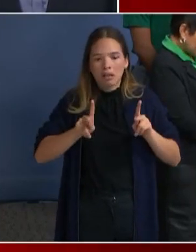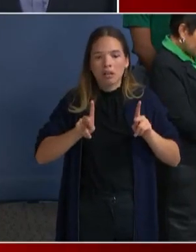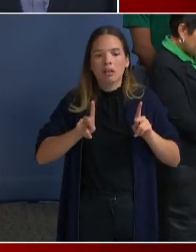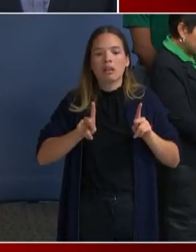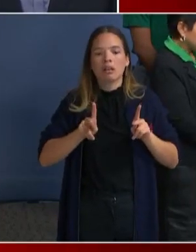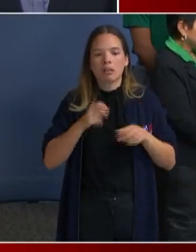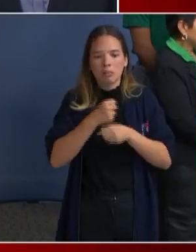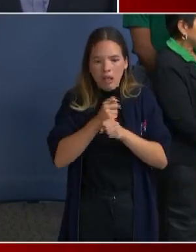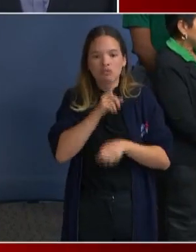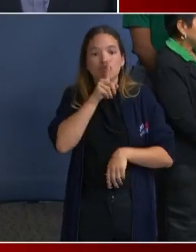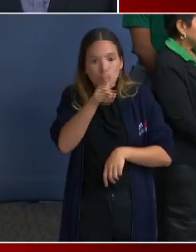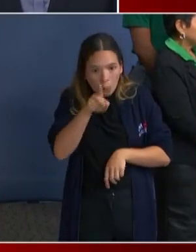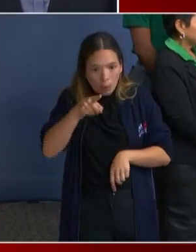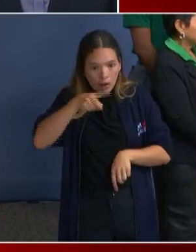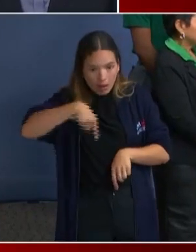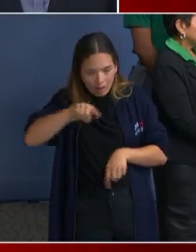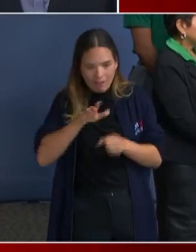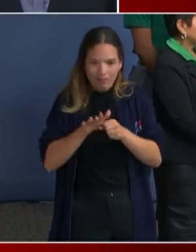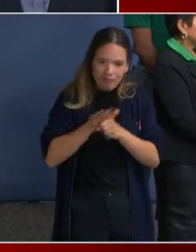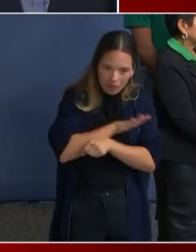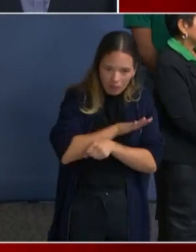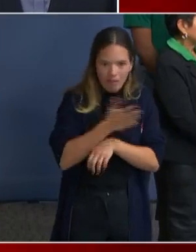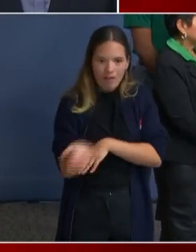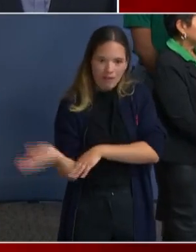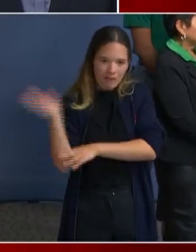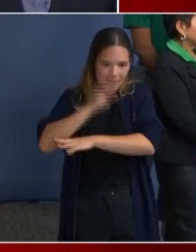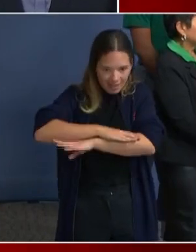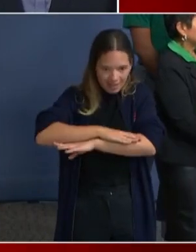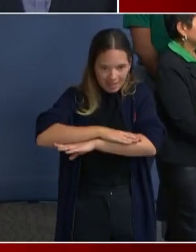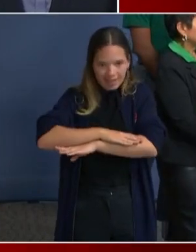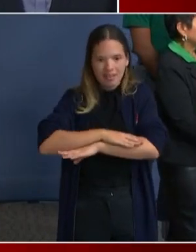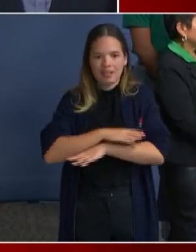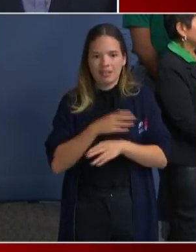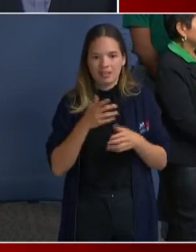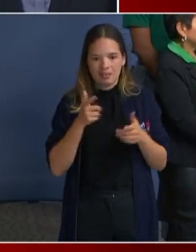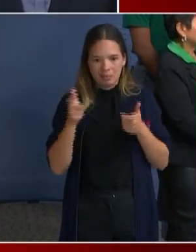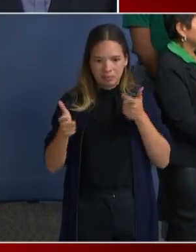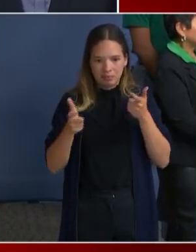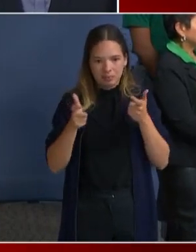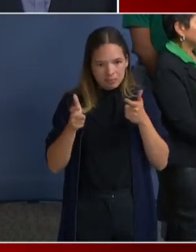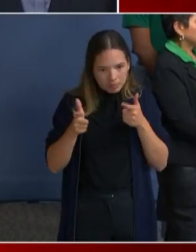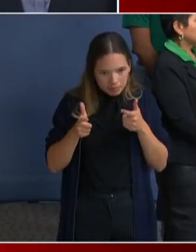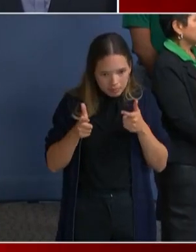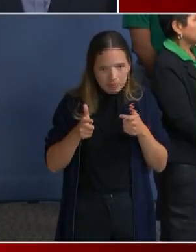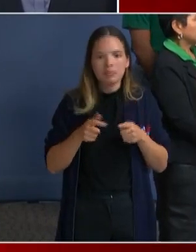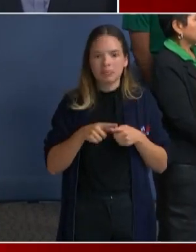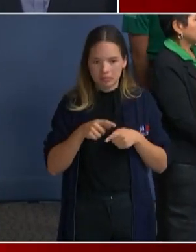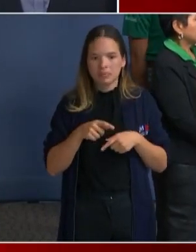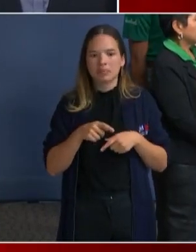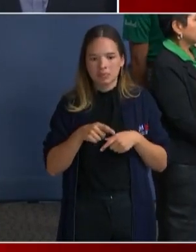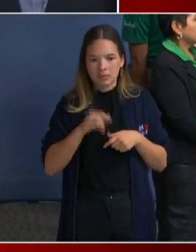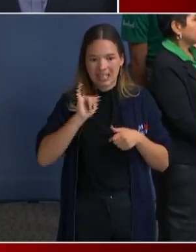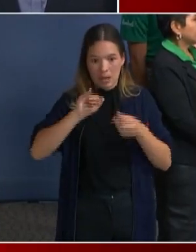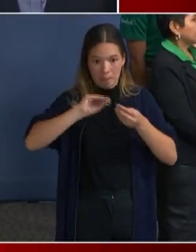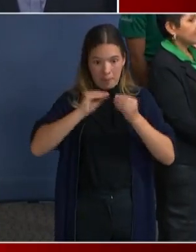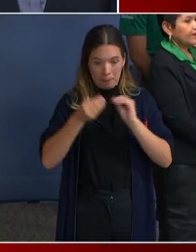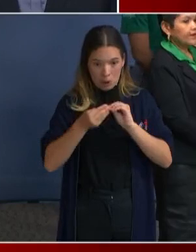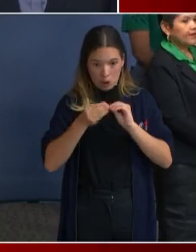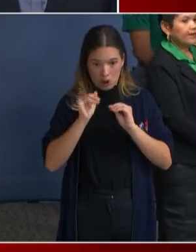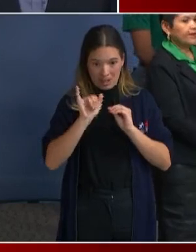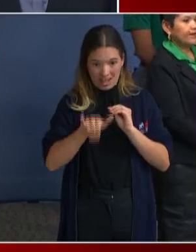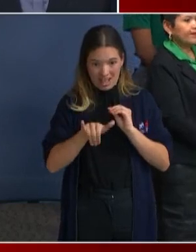coverage throughout the day. So the largest part of that number is an estimate on what it will take to get a contractor on board.